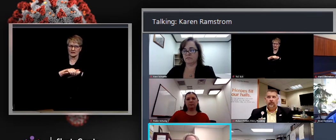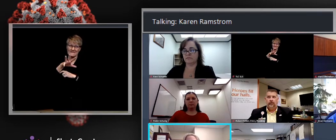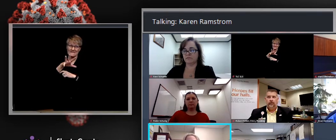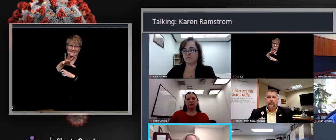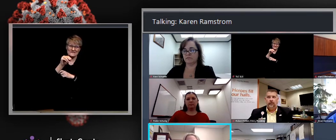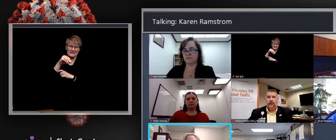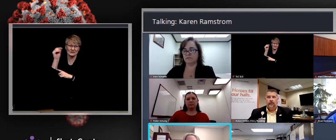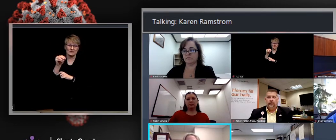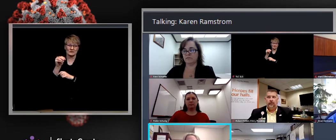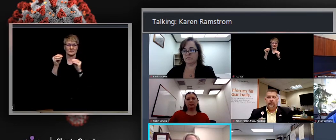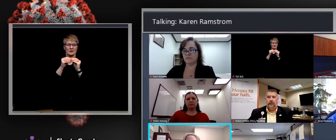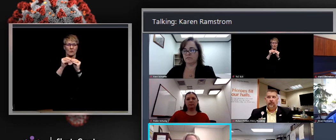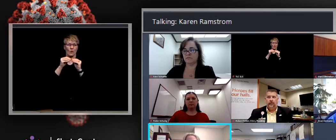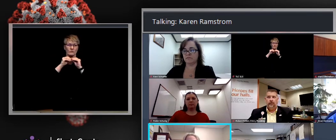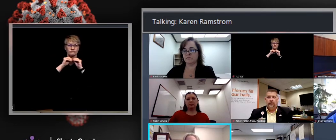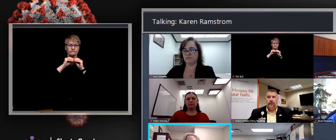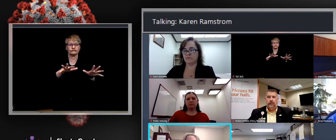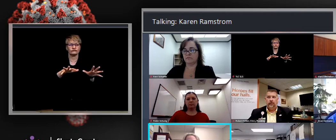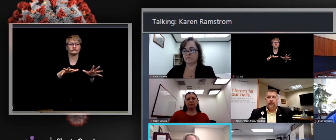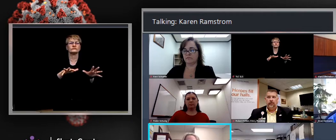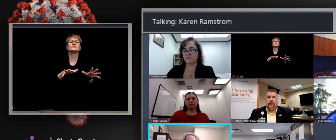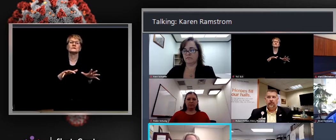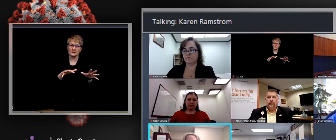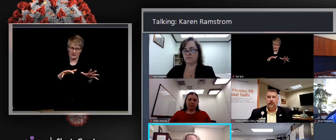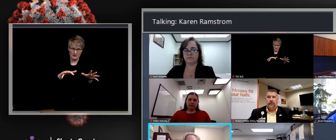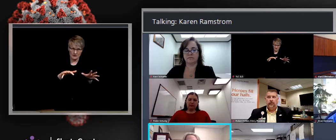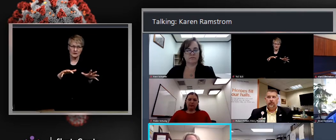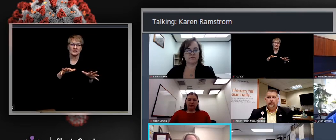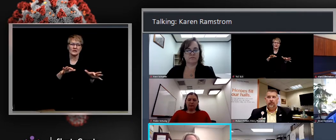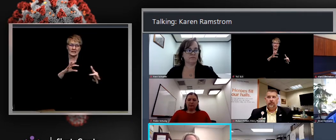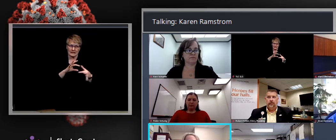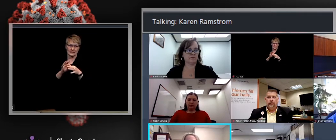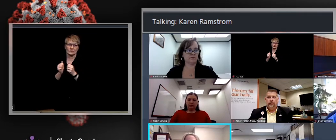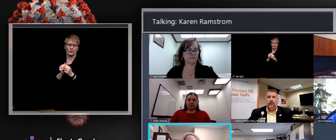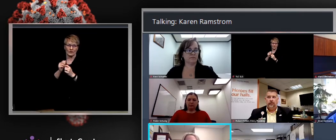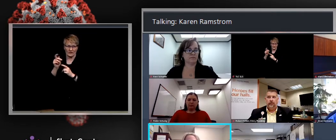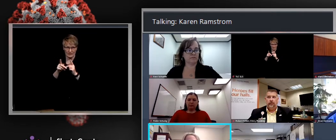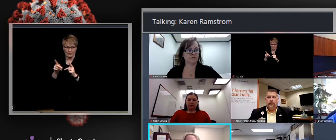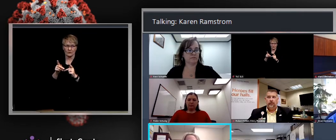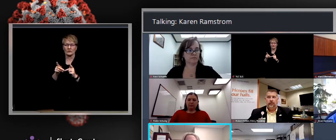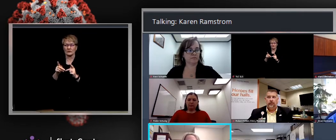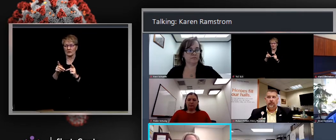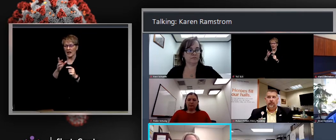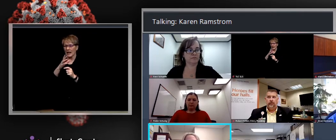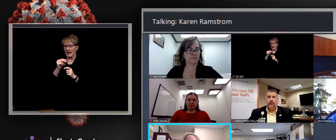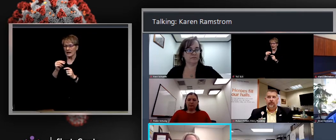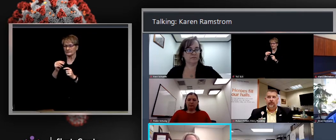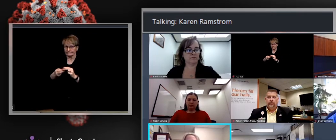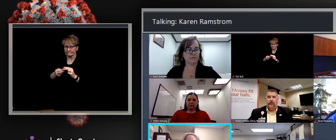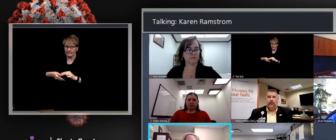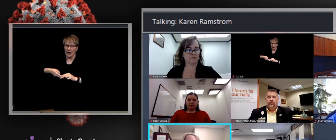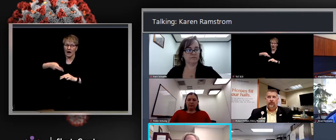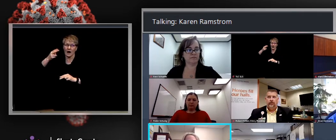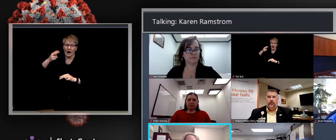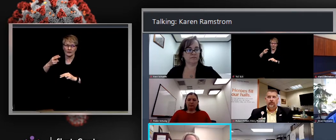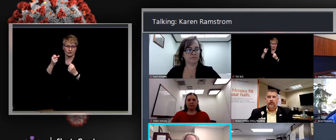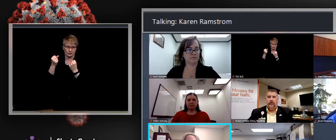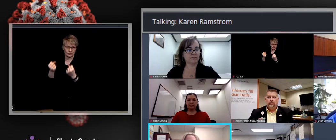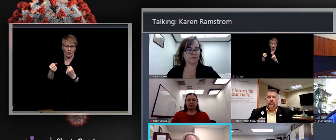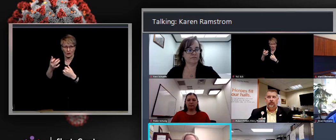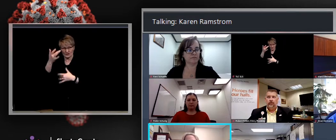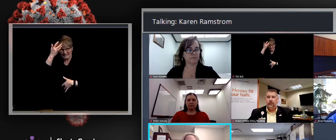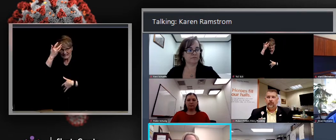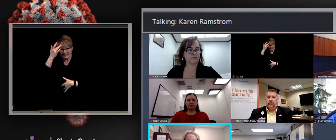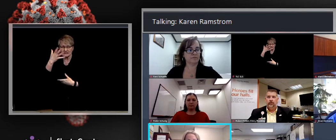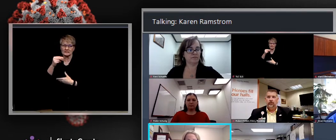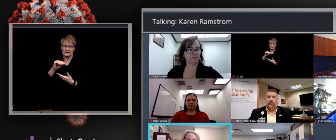to be associated with higher risk of illness and death. And we're continuing. We're in a process now